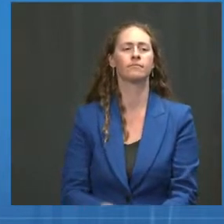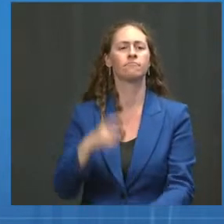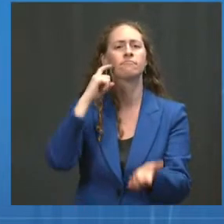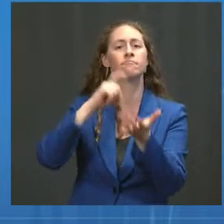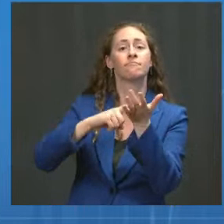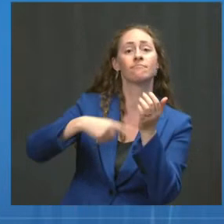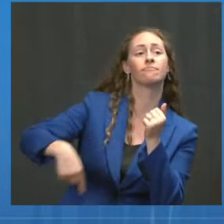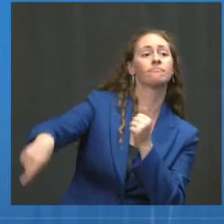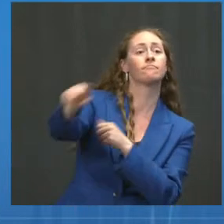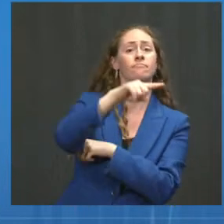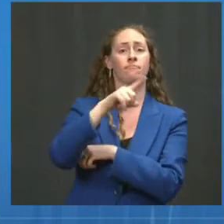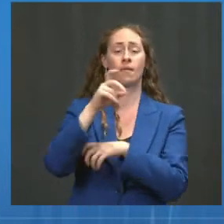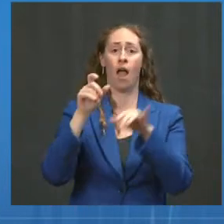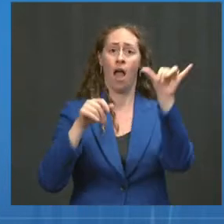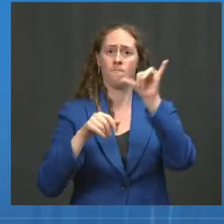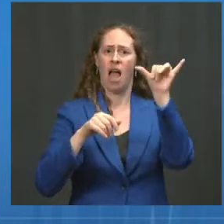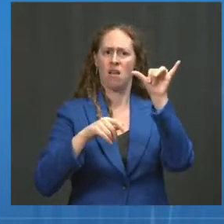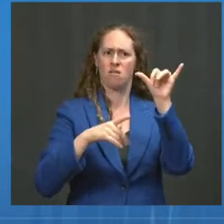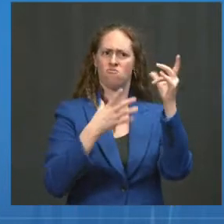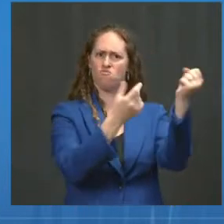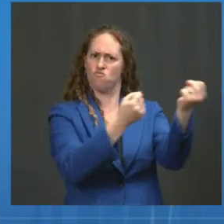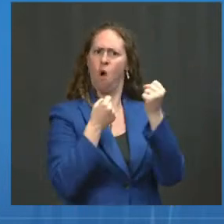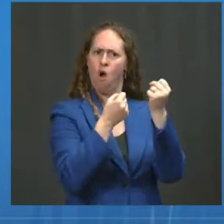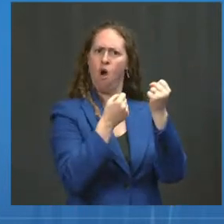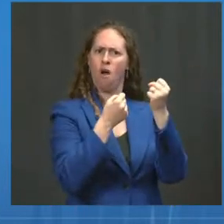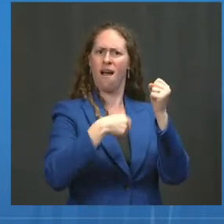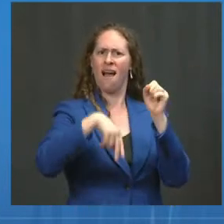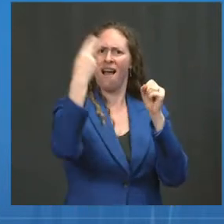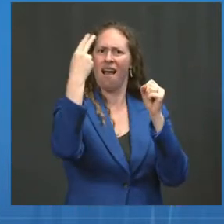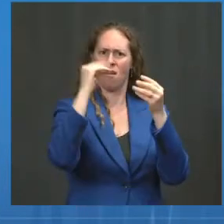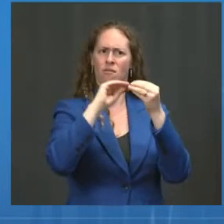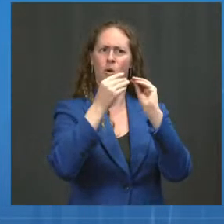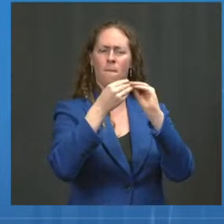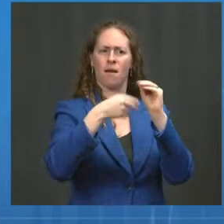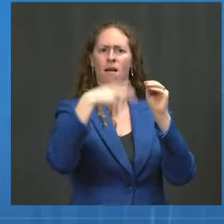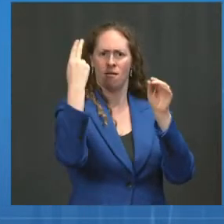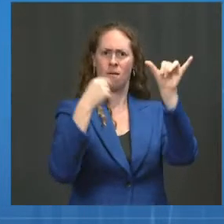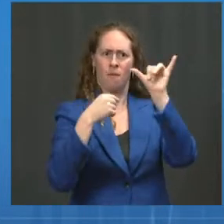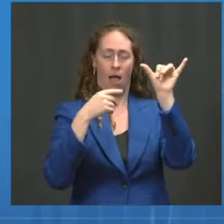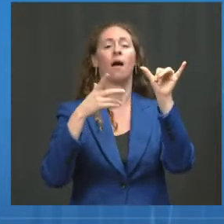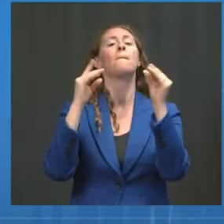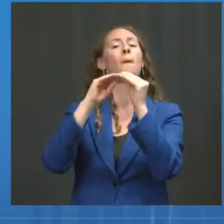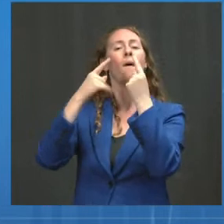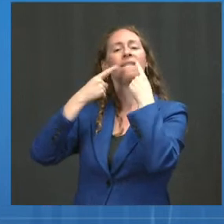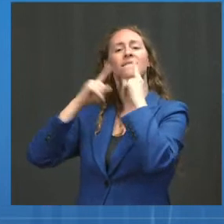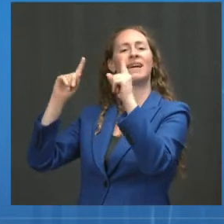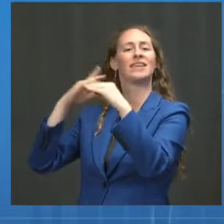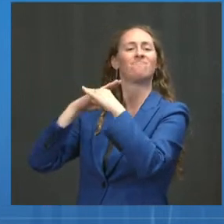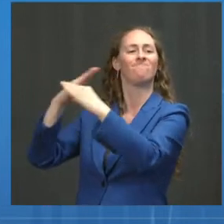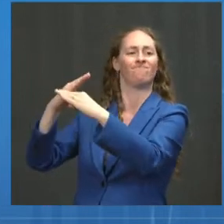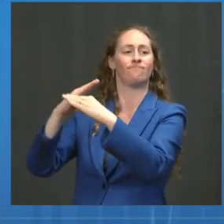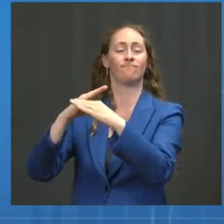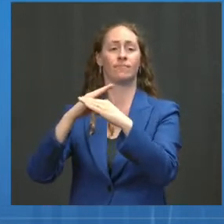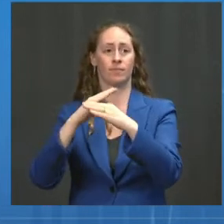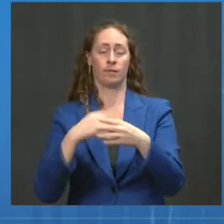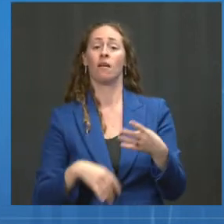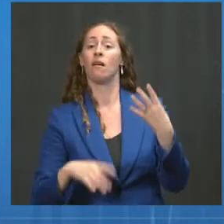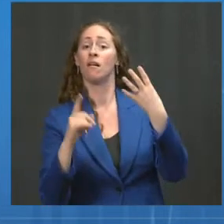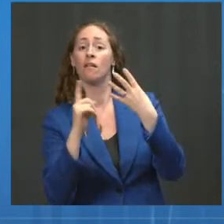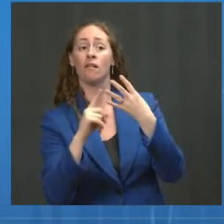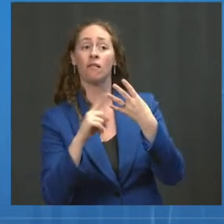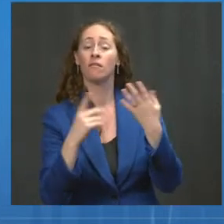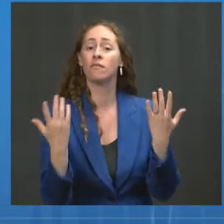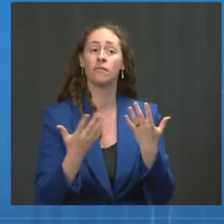vaccine. Third, higher levels of antibody may be required to protect against the